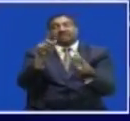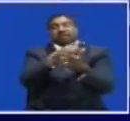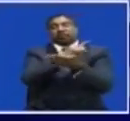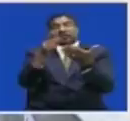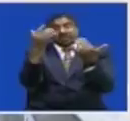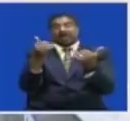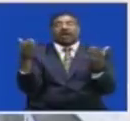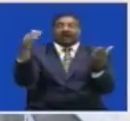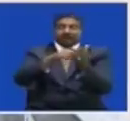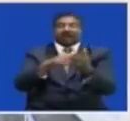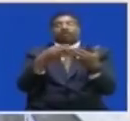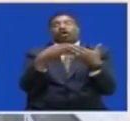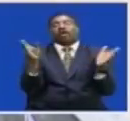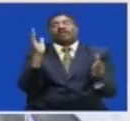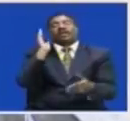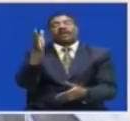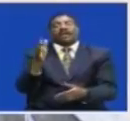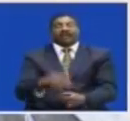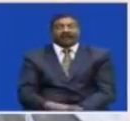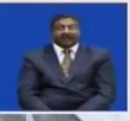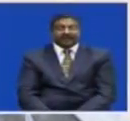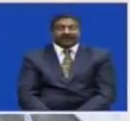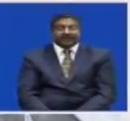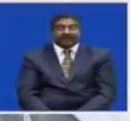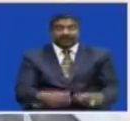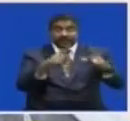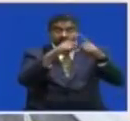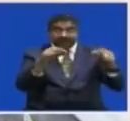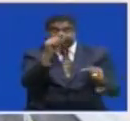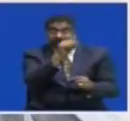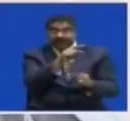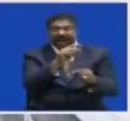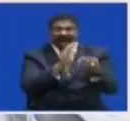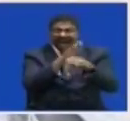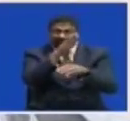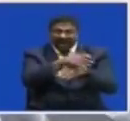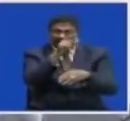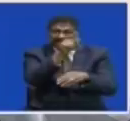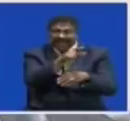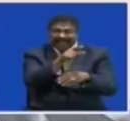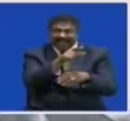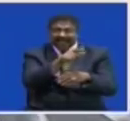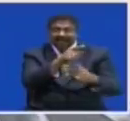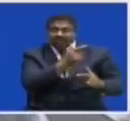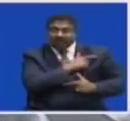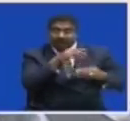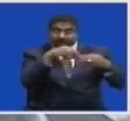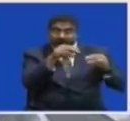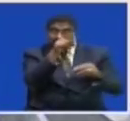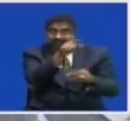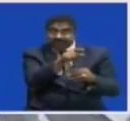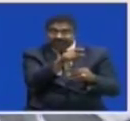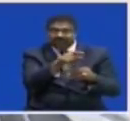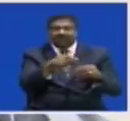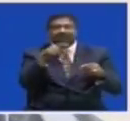The engineers from Japan have suggested that immediately after the Luangwa market We'll cut straight And we